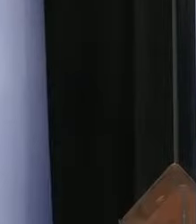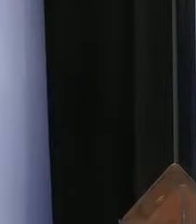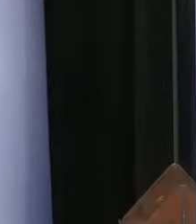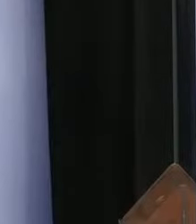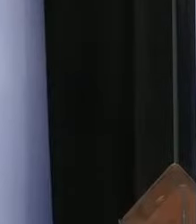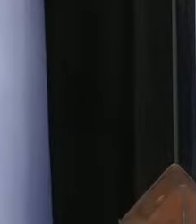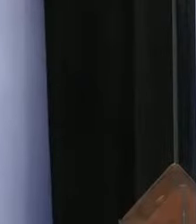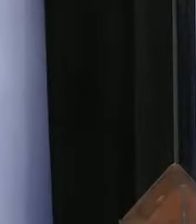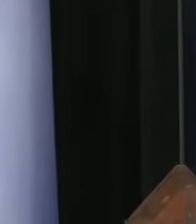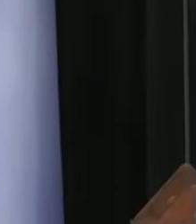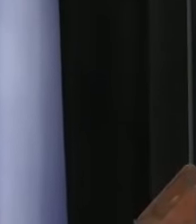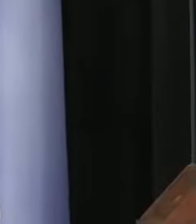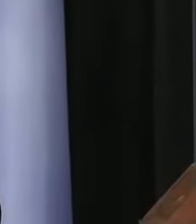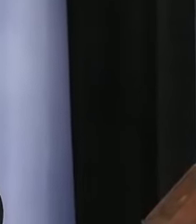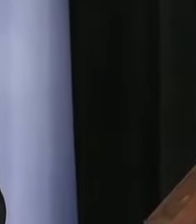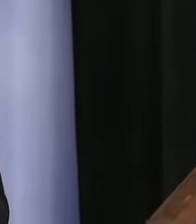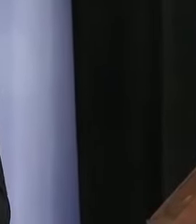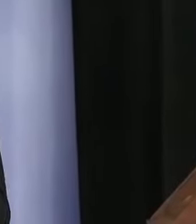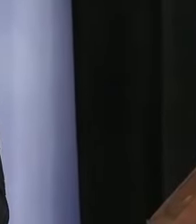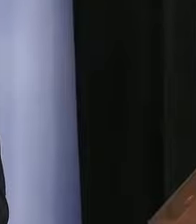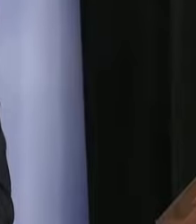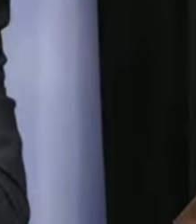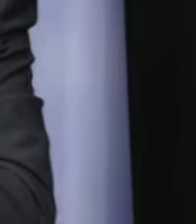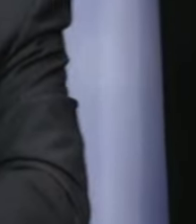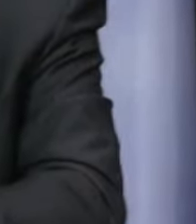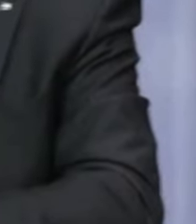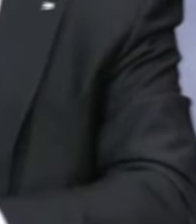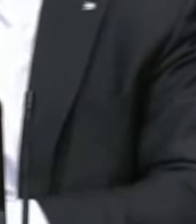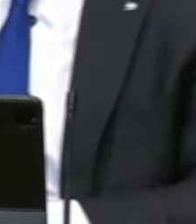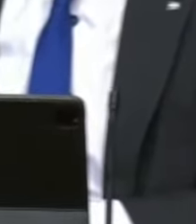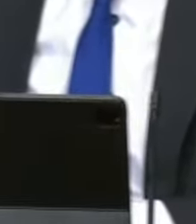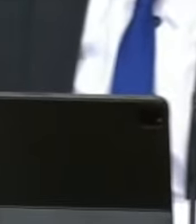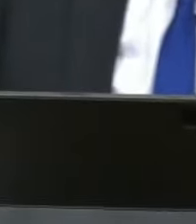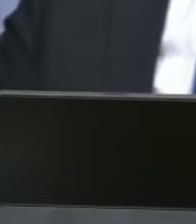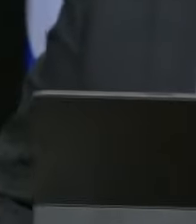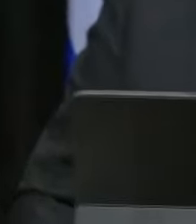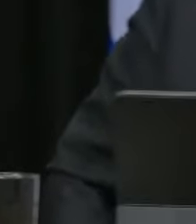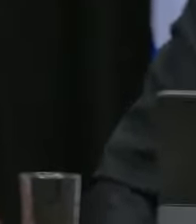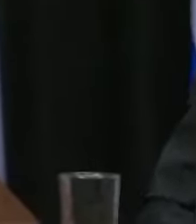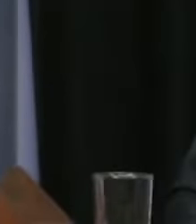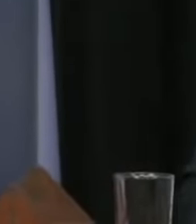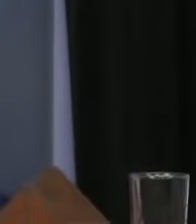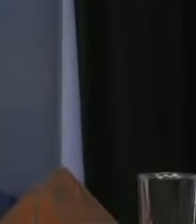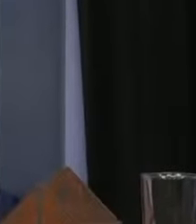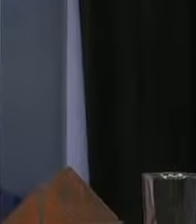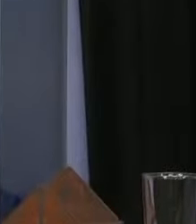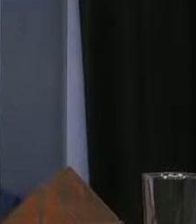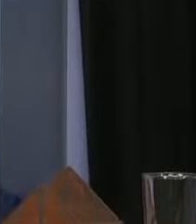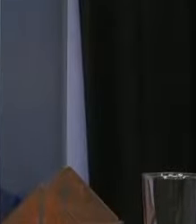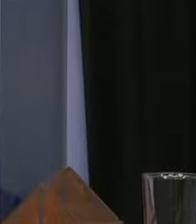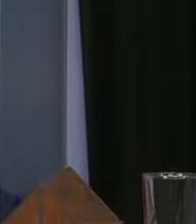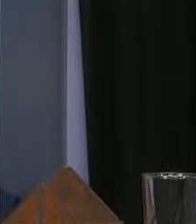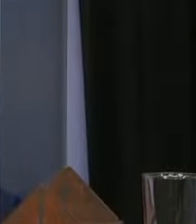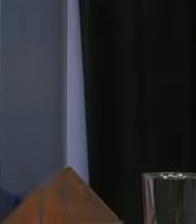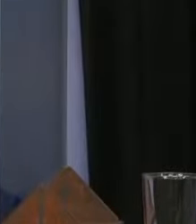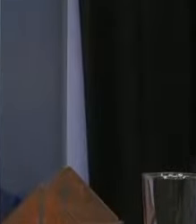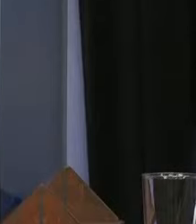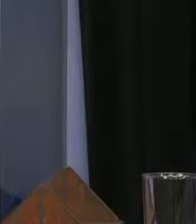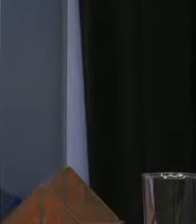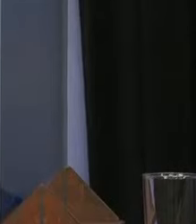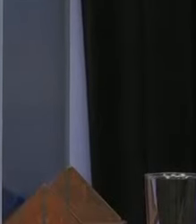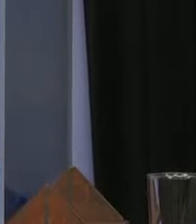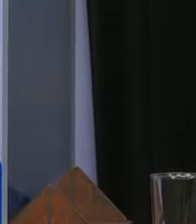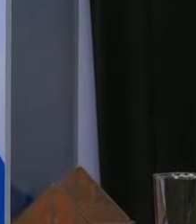14 years old and more but in fact I would say that in school practice we ask parents too but a